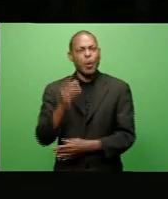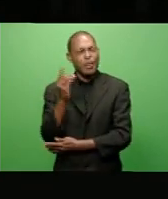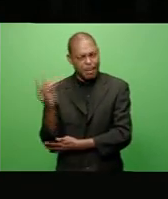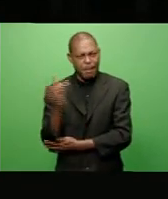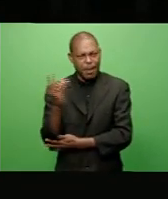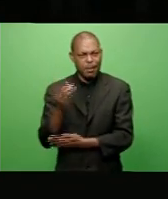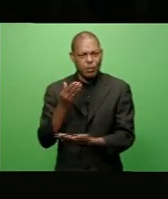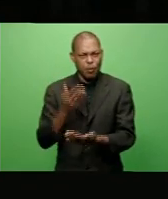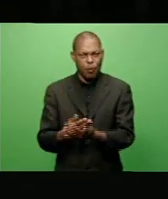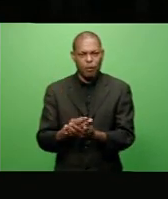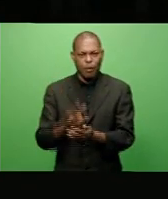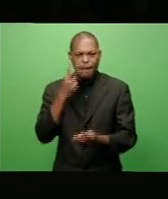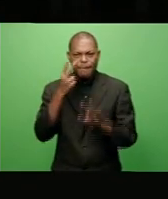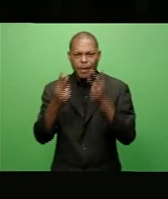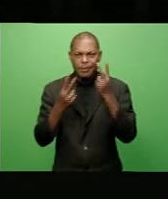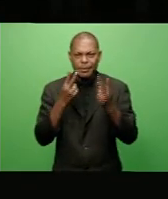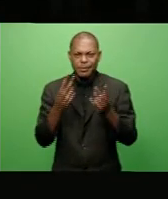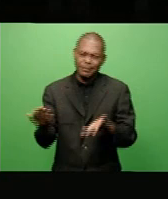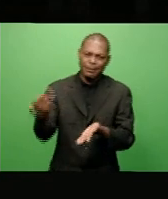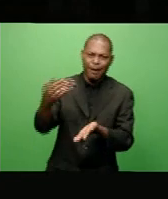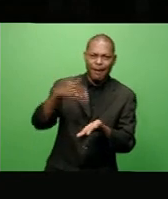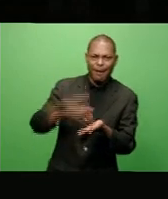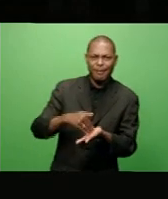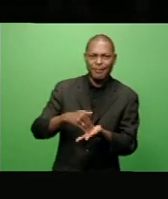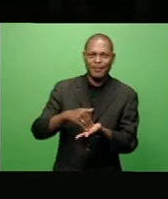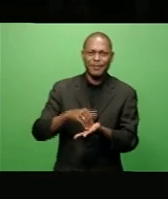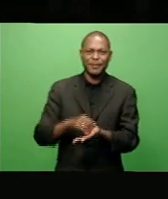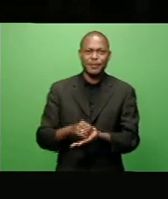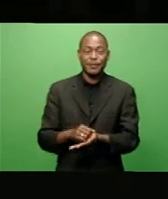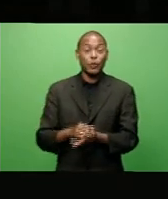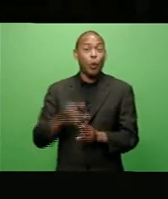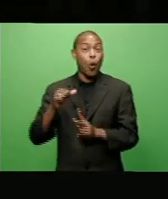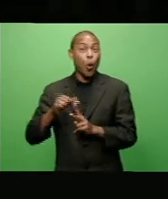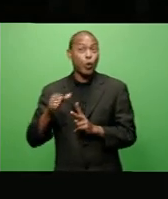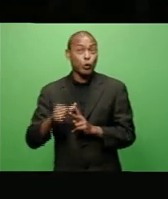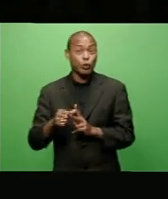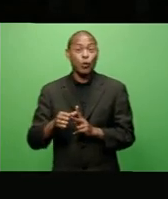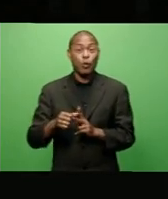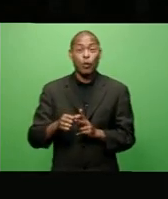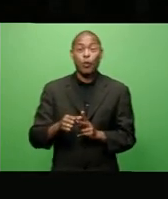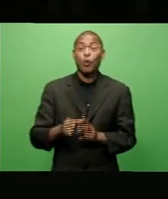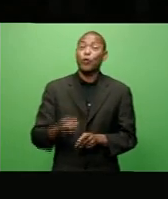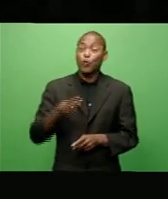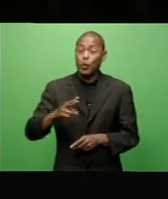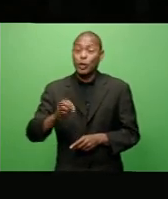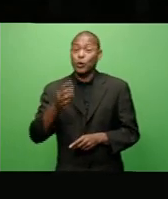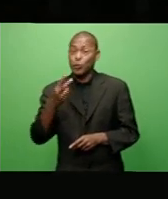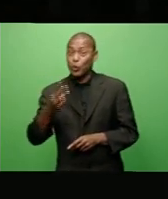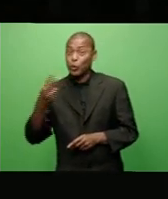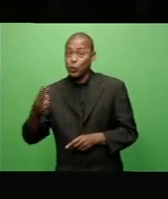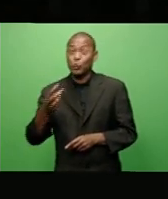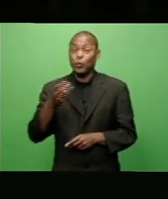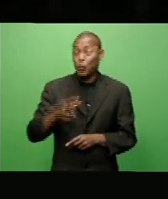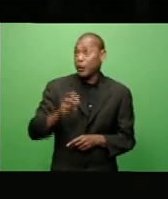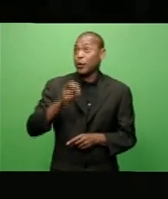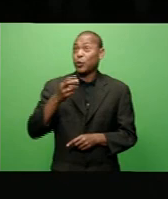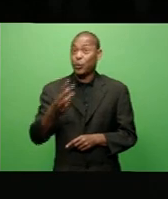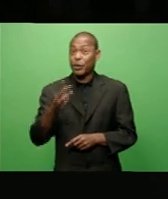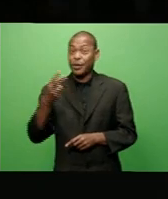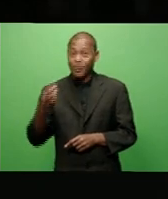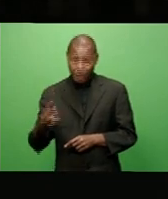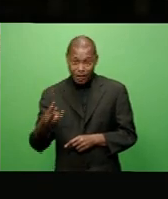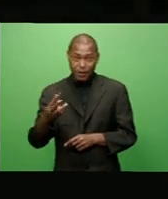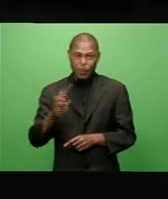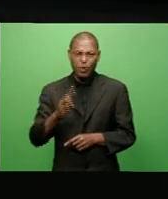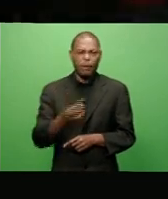the visitor arrival number as well. He also noted that for 2022 to 2023, projection for growth is around